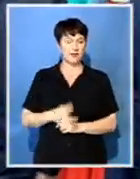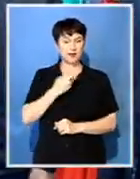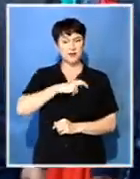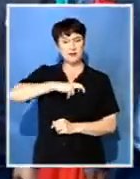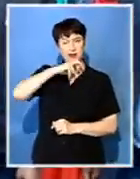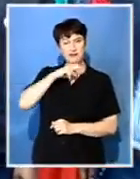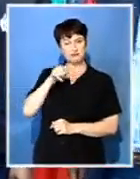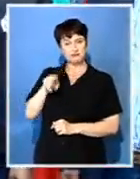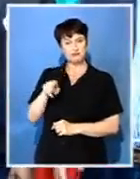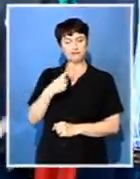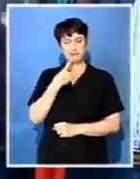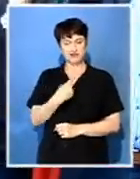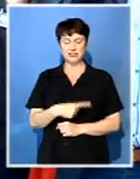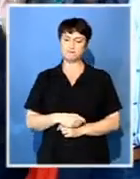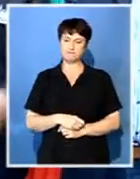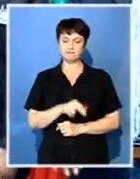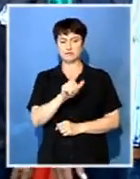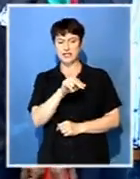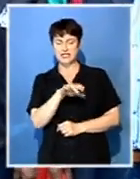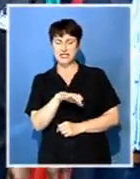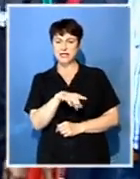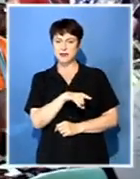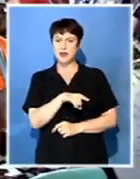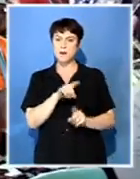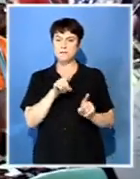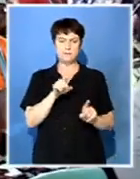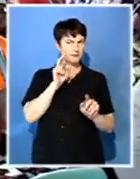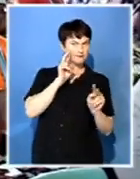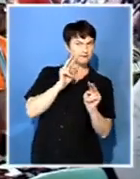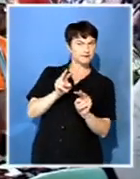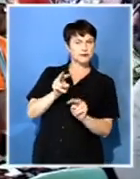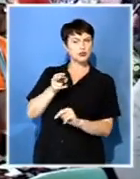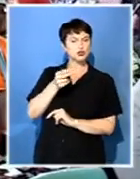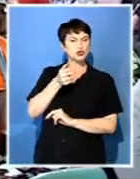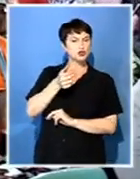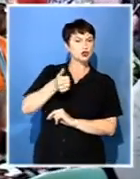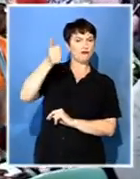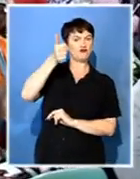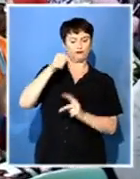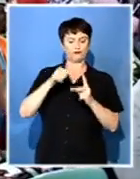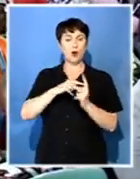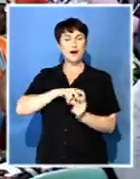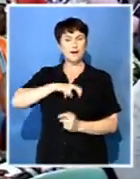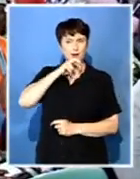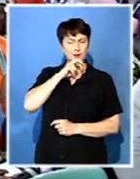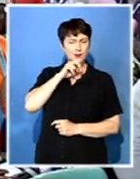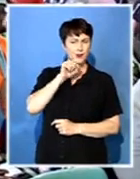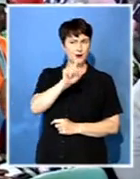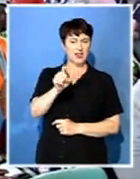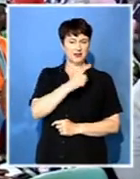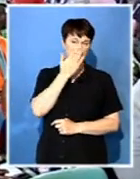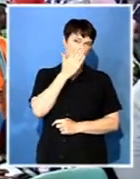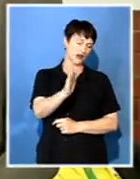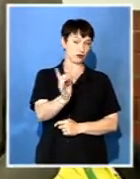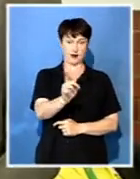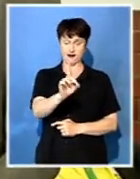ANC has had an indifferent attitude towards chiefs and kings and has urged them to join hands